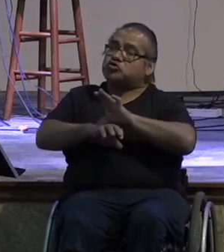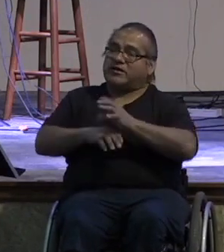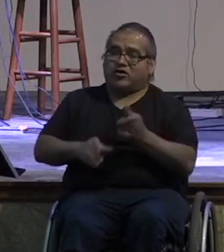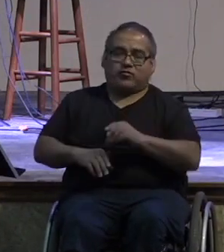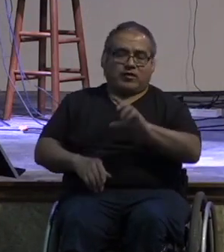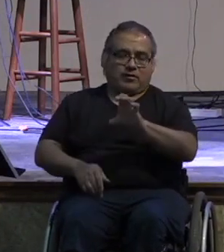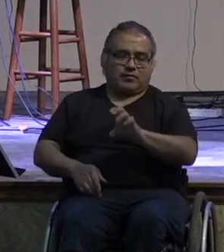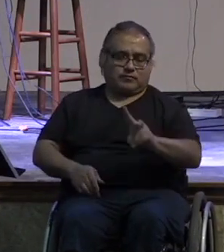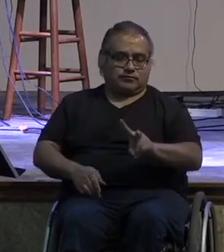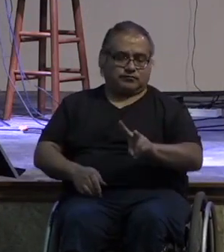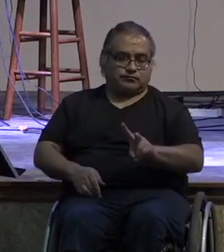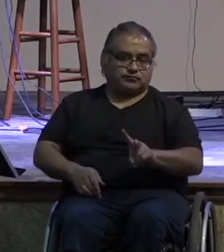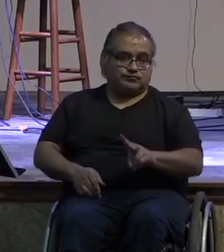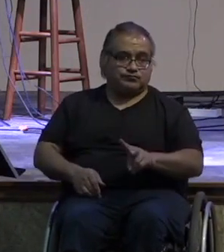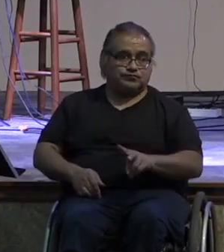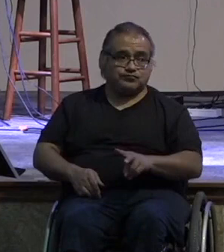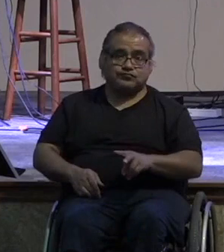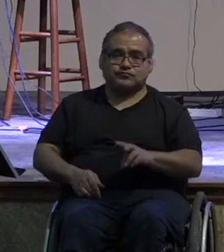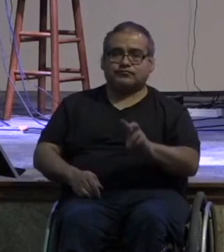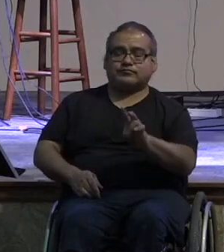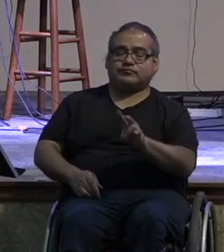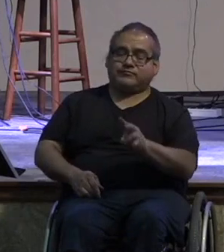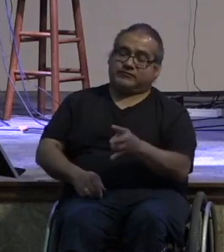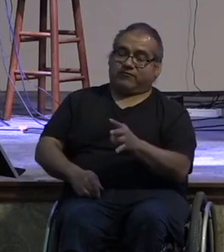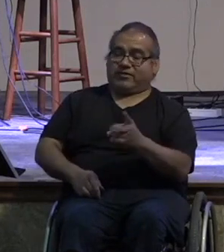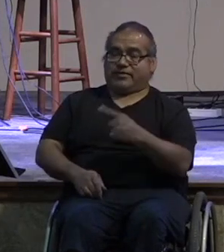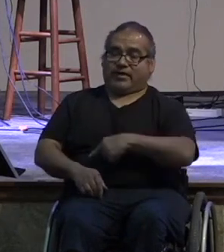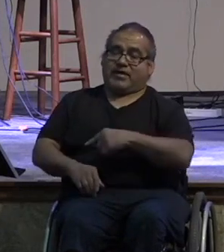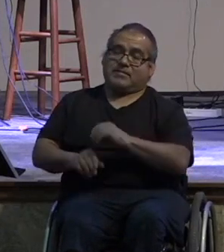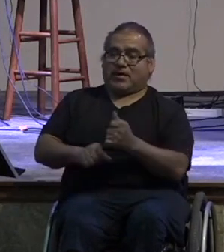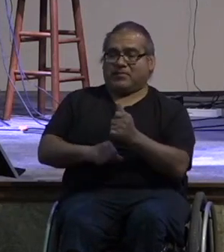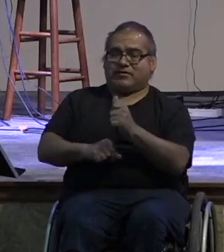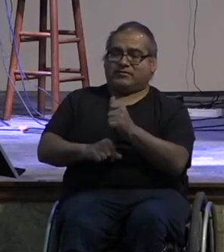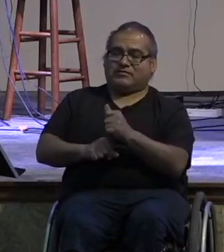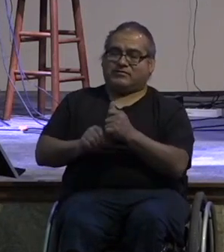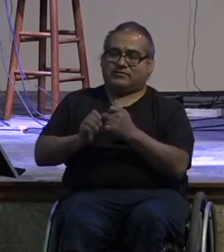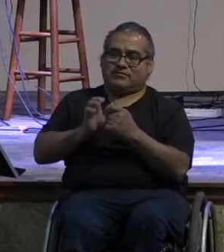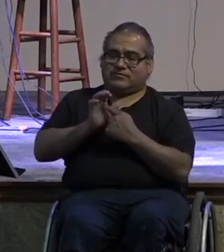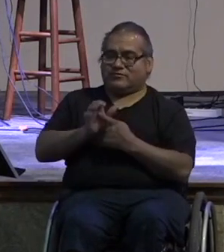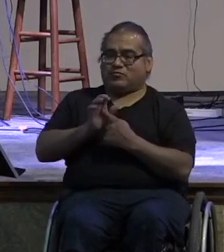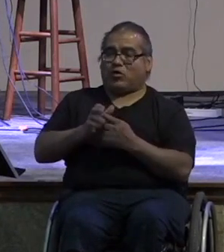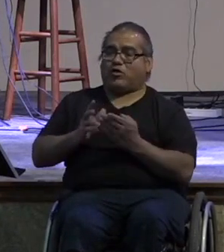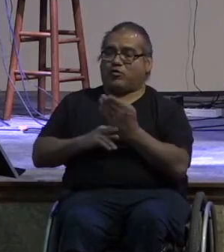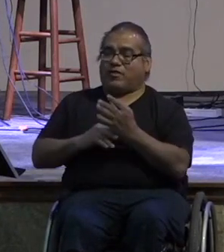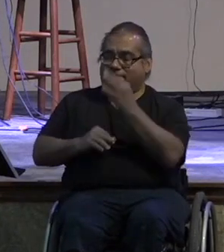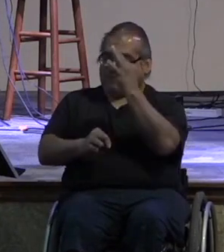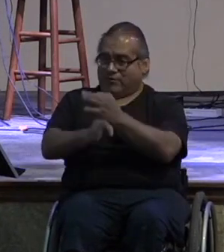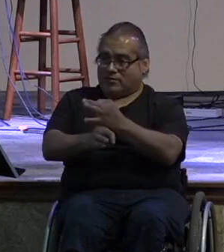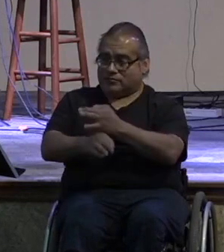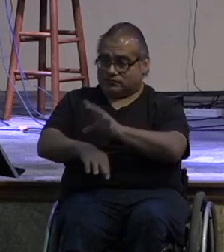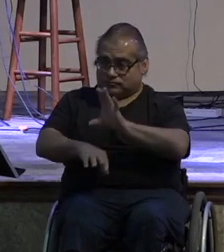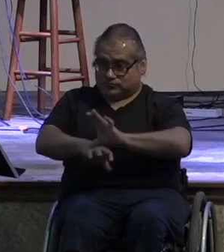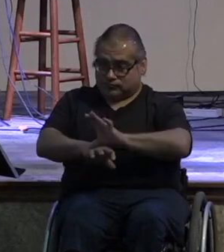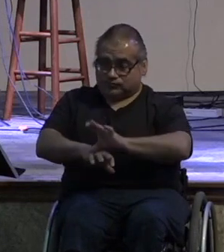valley in the seventh day baptist expression of faith so we're the church the church